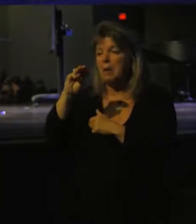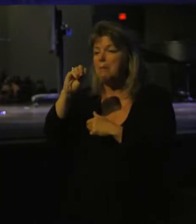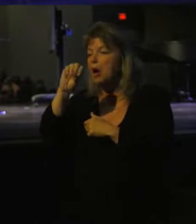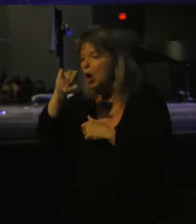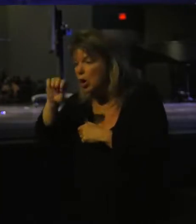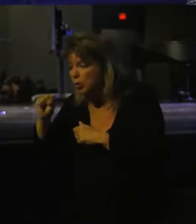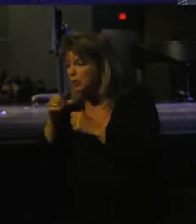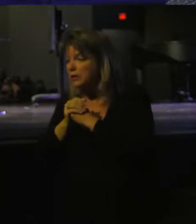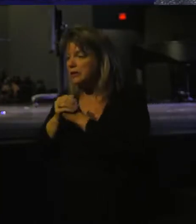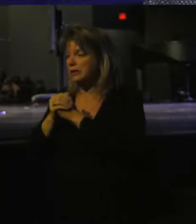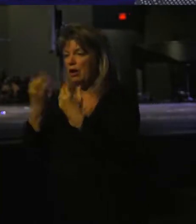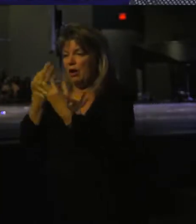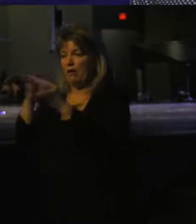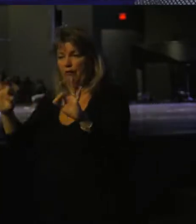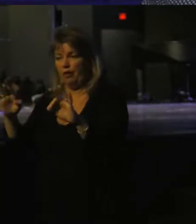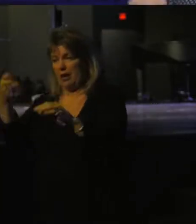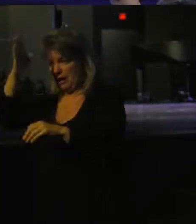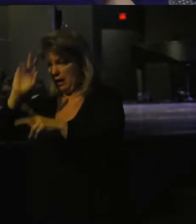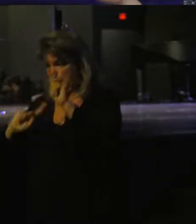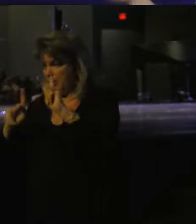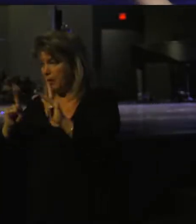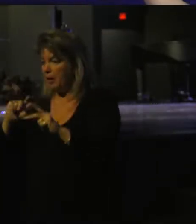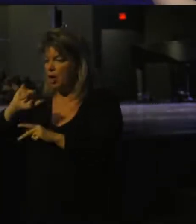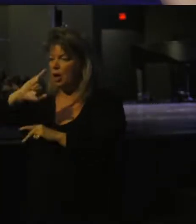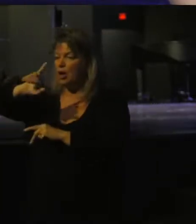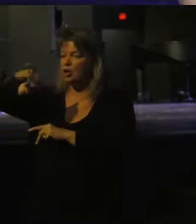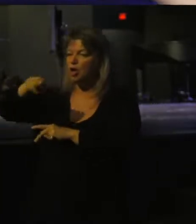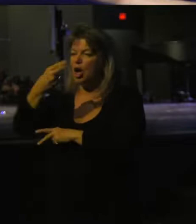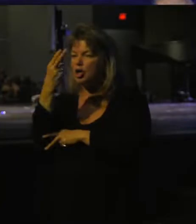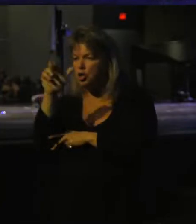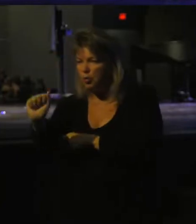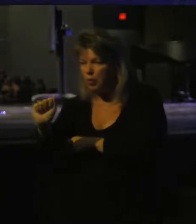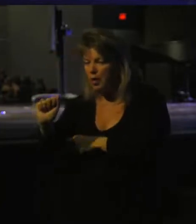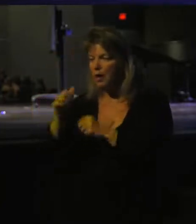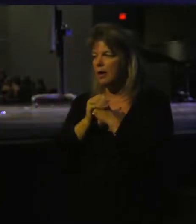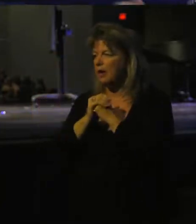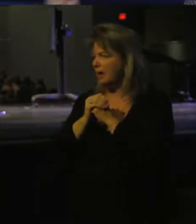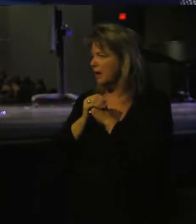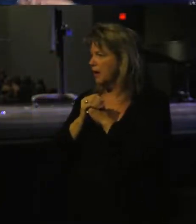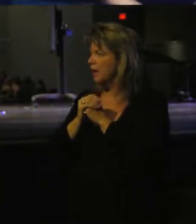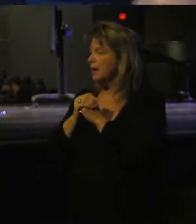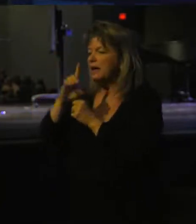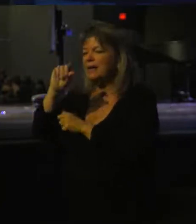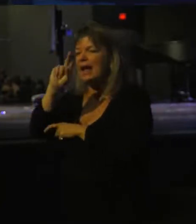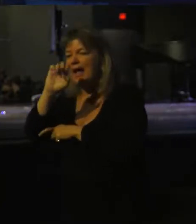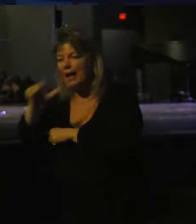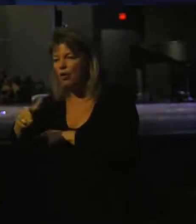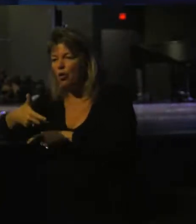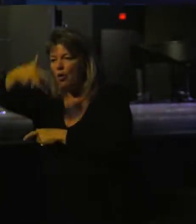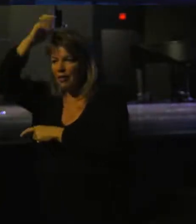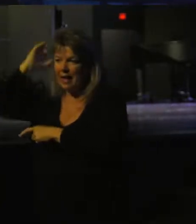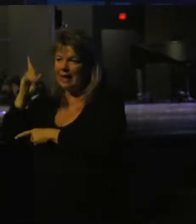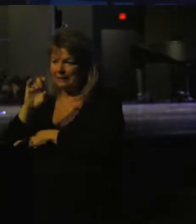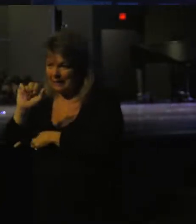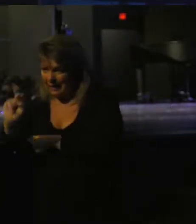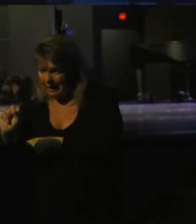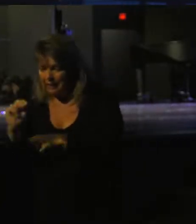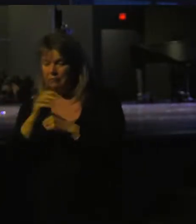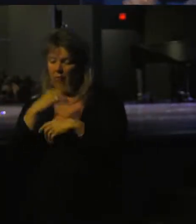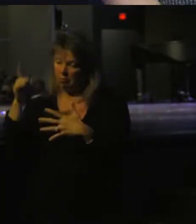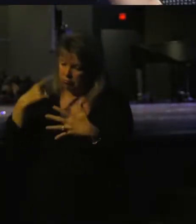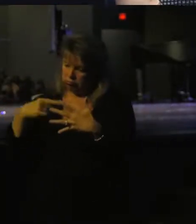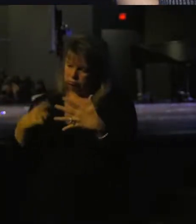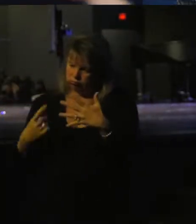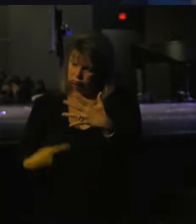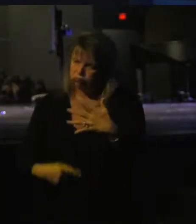freeing God's people. Maybe you think of Joshua and the wall of Jericho. Maybe you think of Daniel and the lion's den. There's